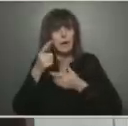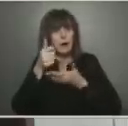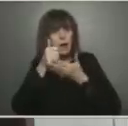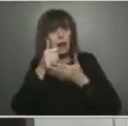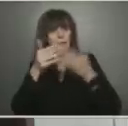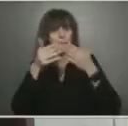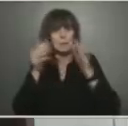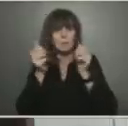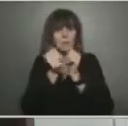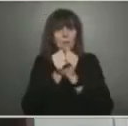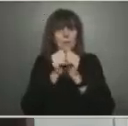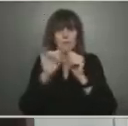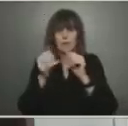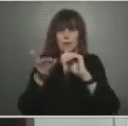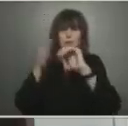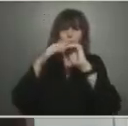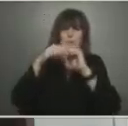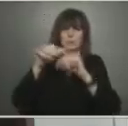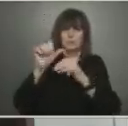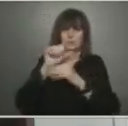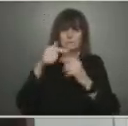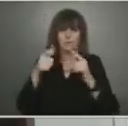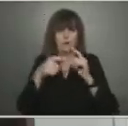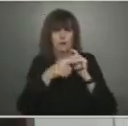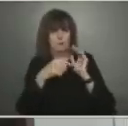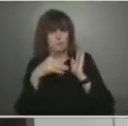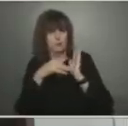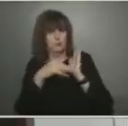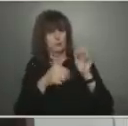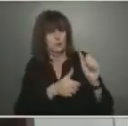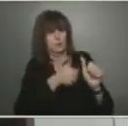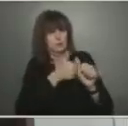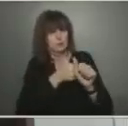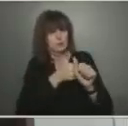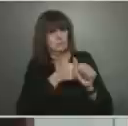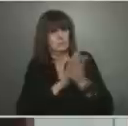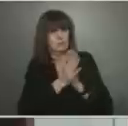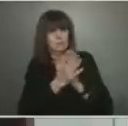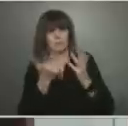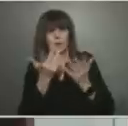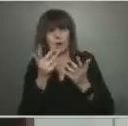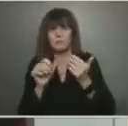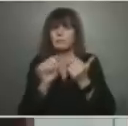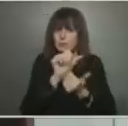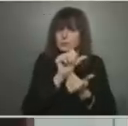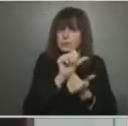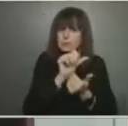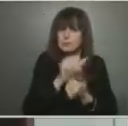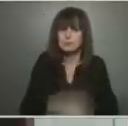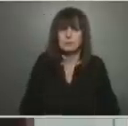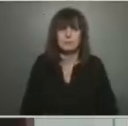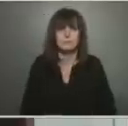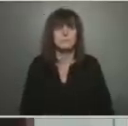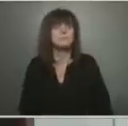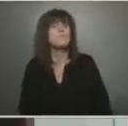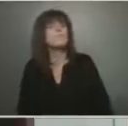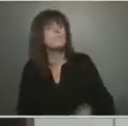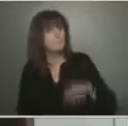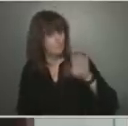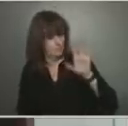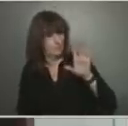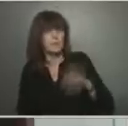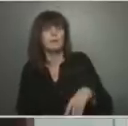table has a document on their website that outlines what therapies have good science to support them and what don't.